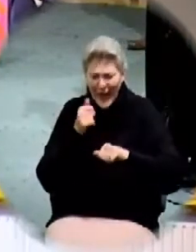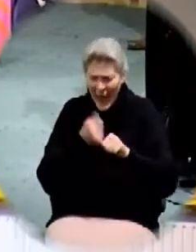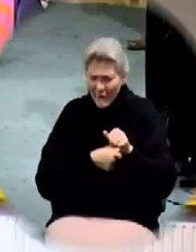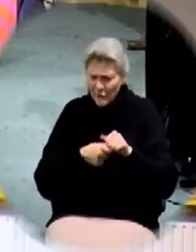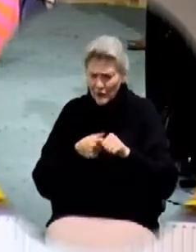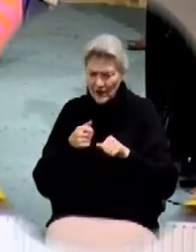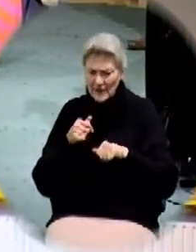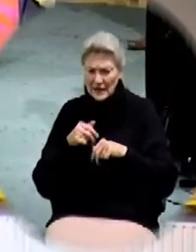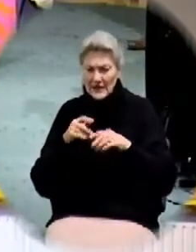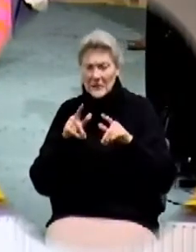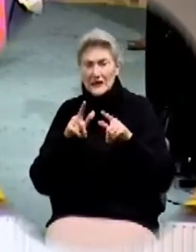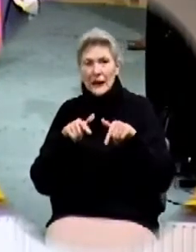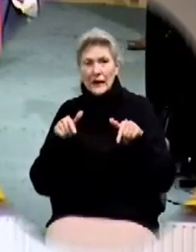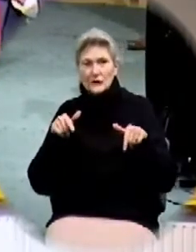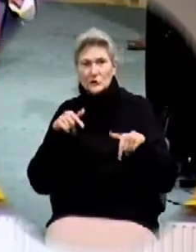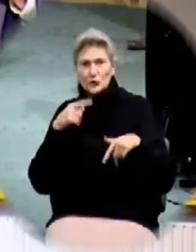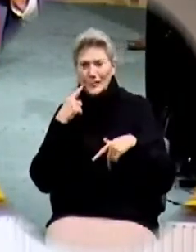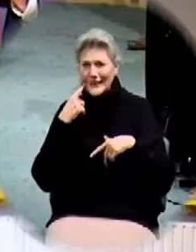tongues wagging